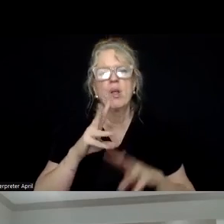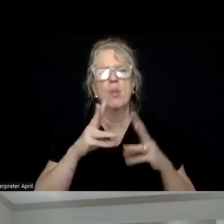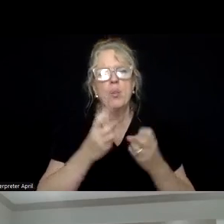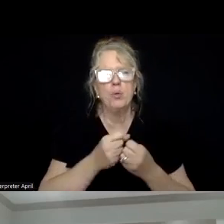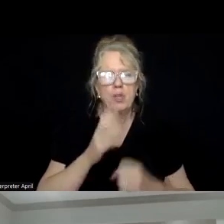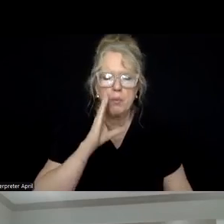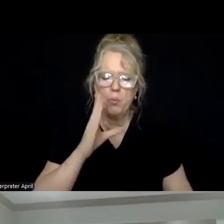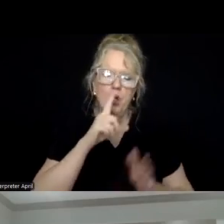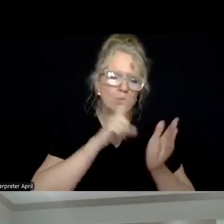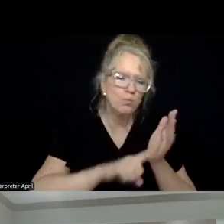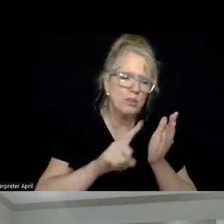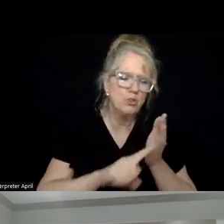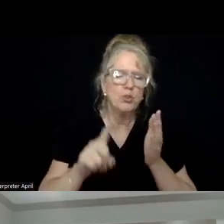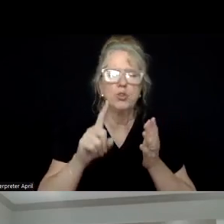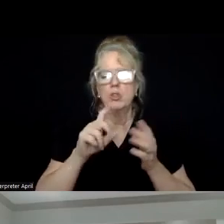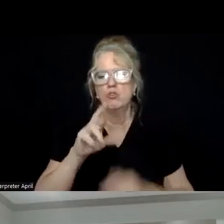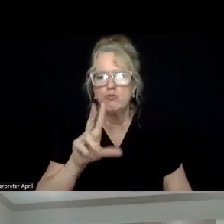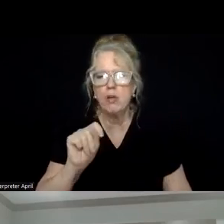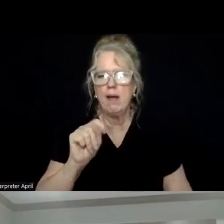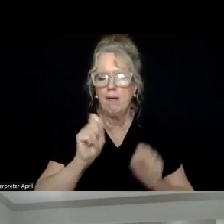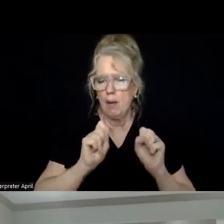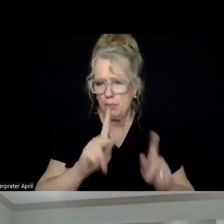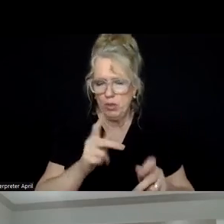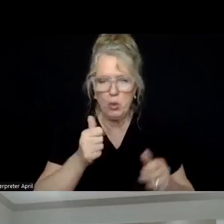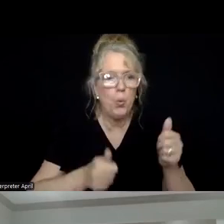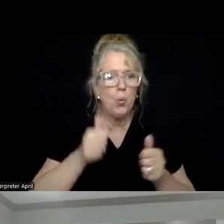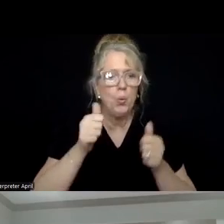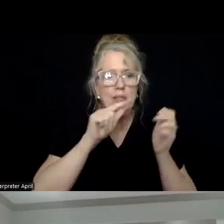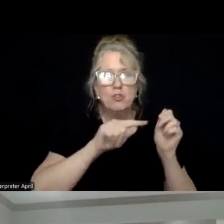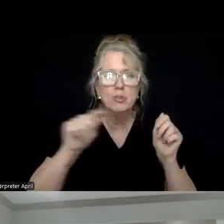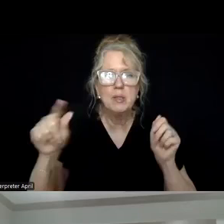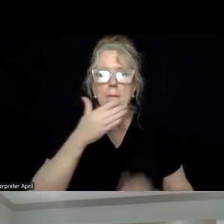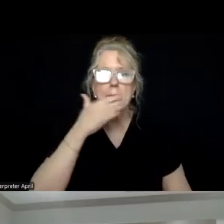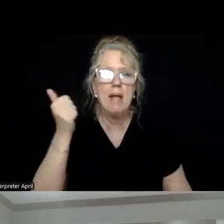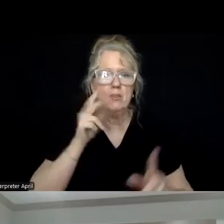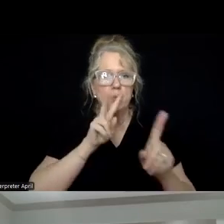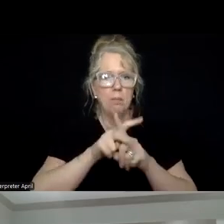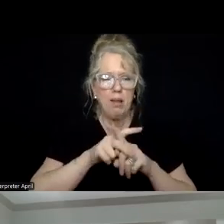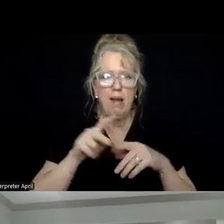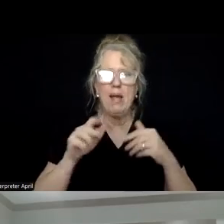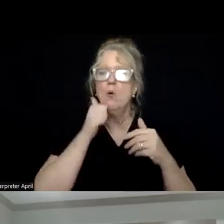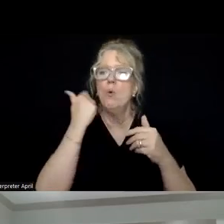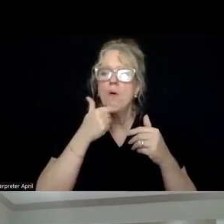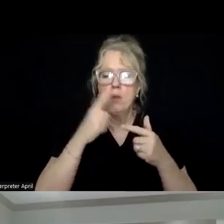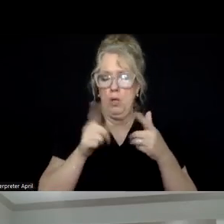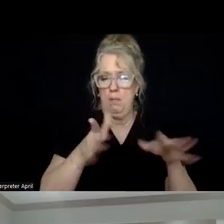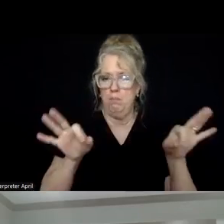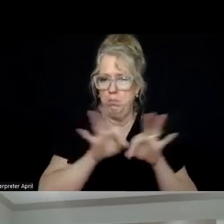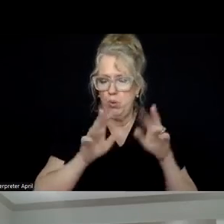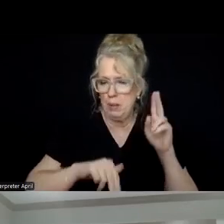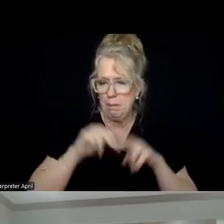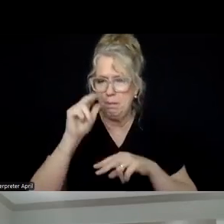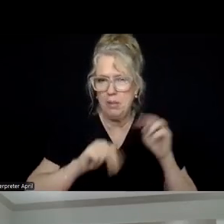researching grant opportunities, which grants are the best to apply for. Uh, what is the importance of building